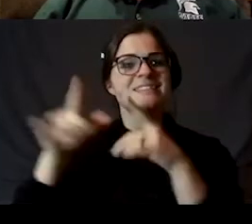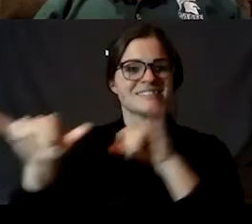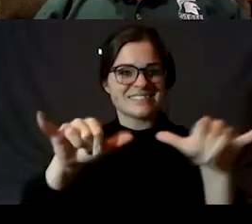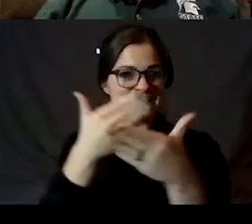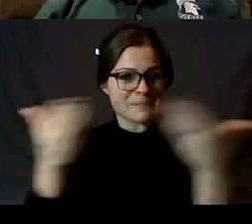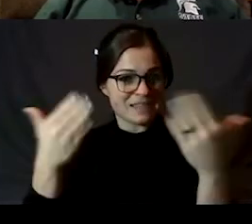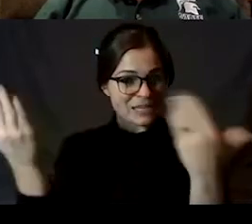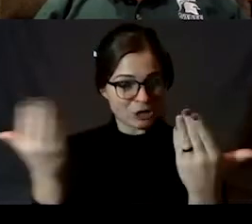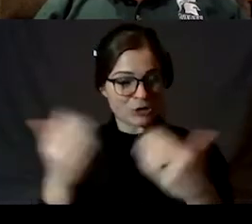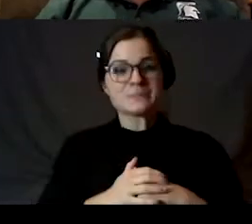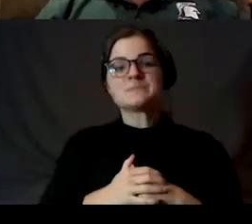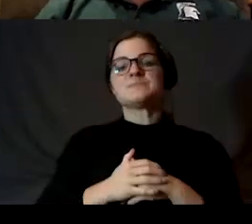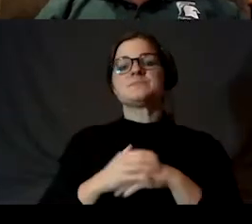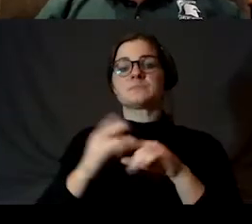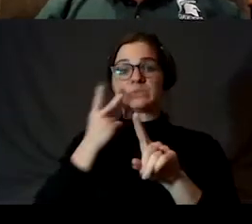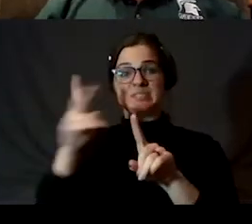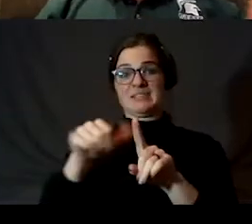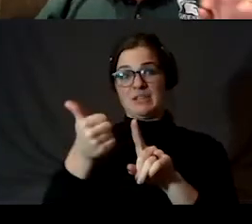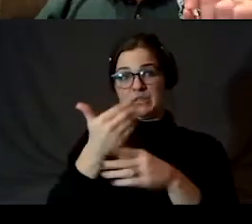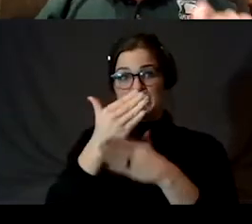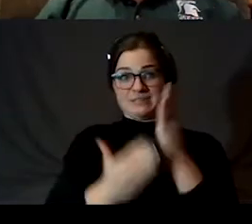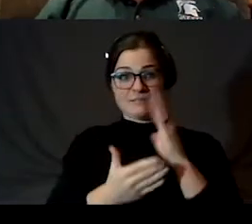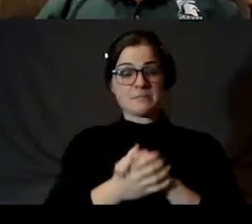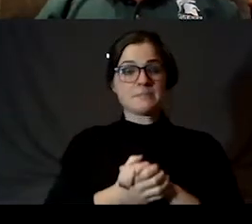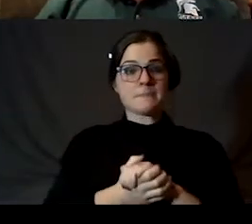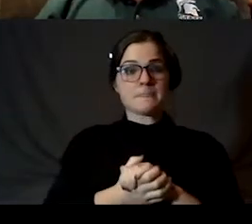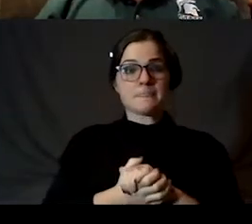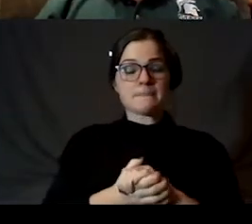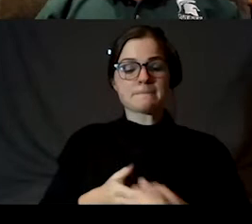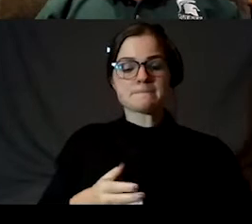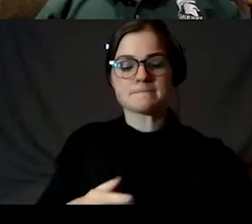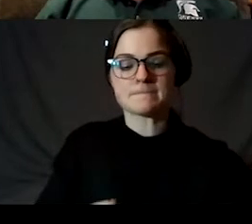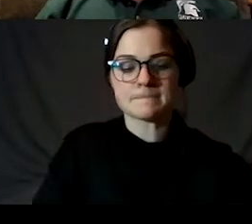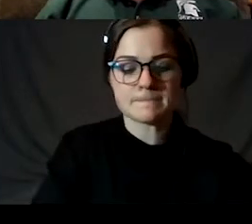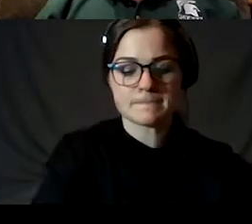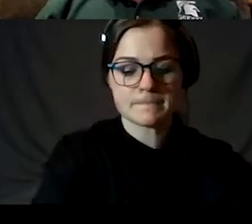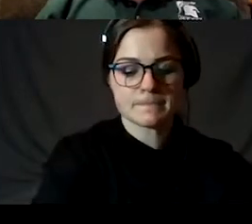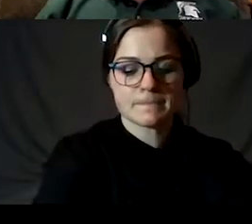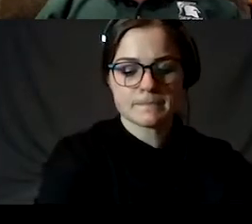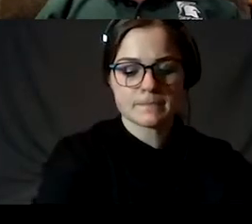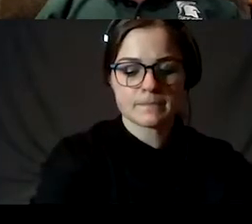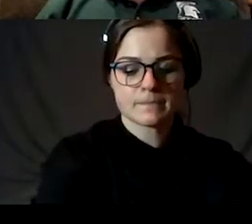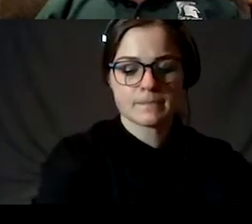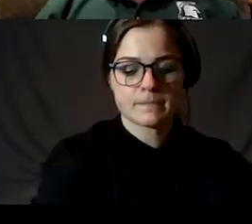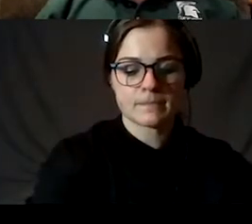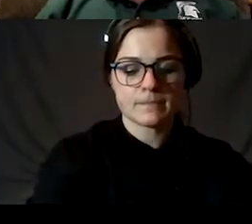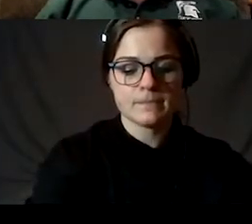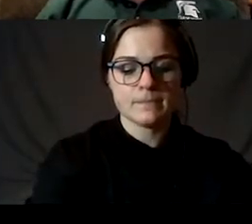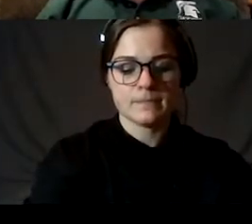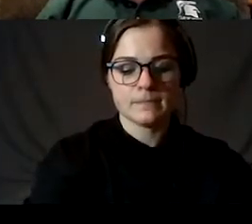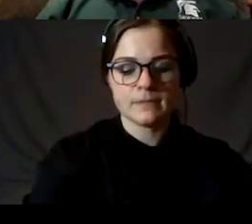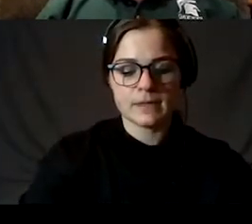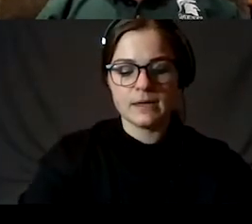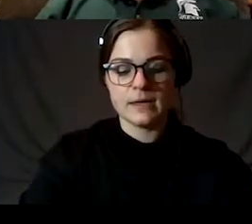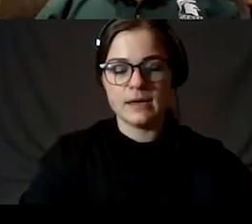moon over here when it's on the other side. Now, what happens if the moon were a disk? If the moon were a disk rotating about